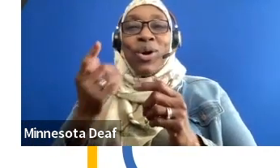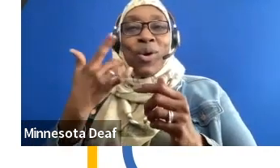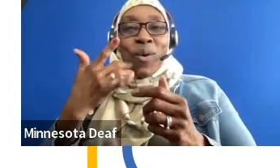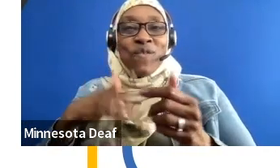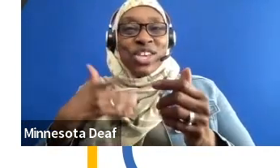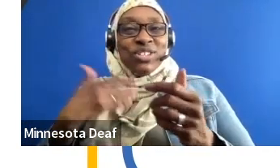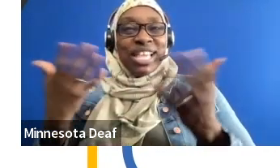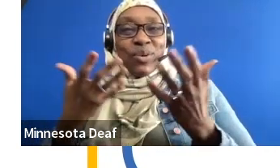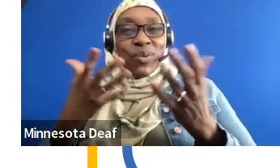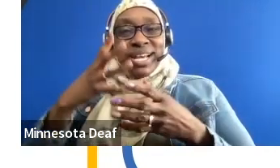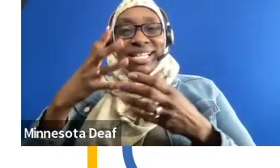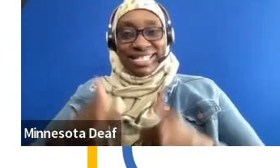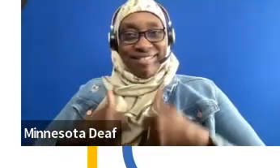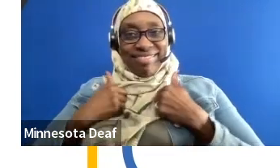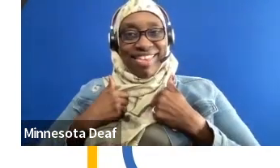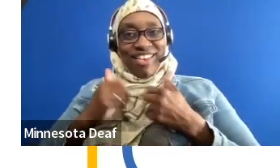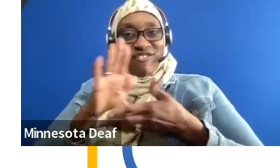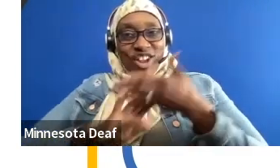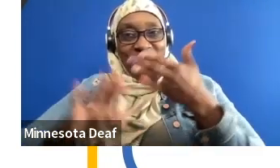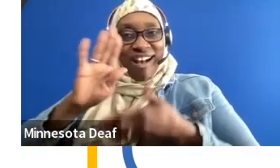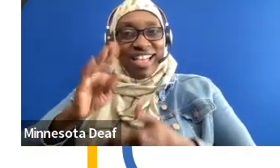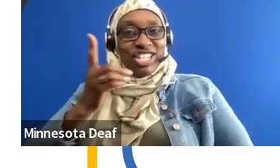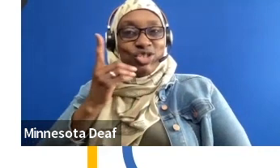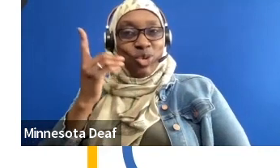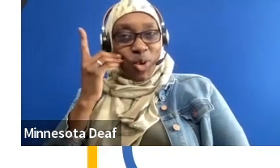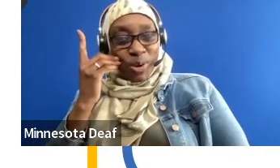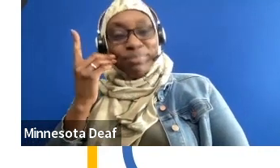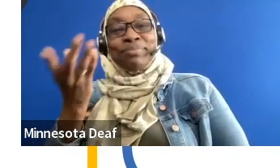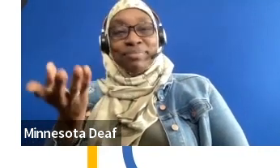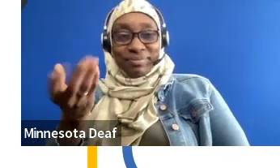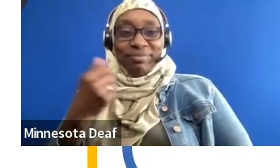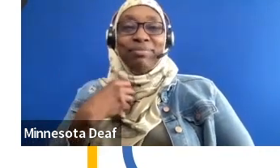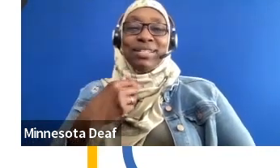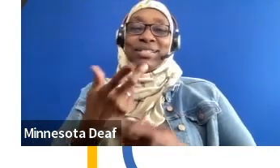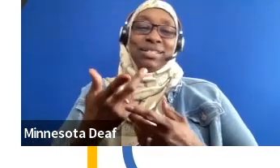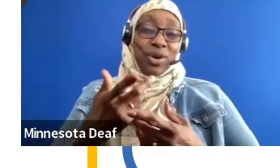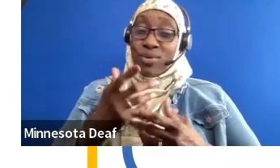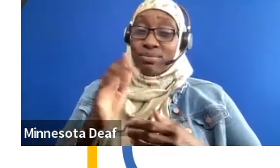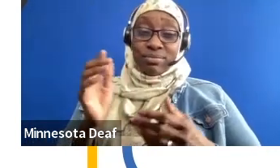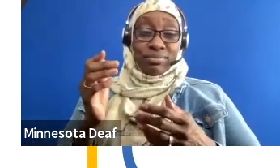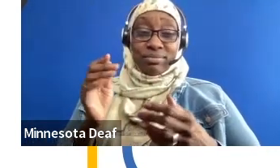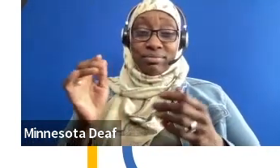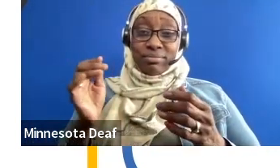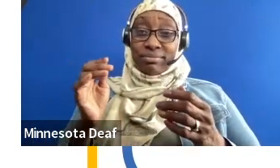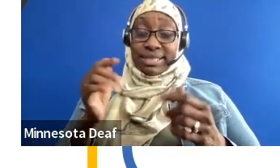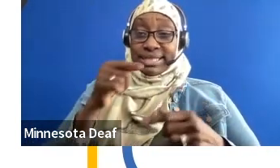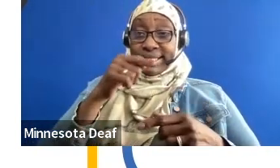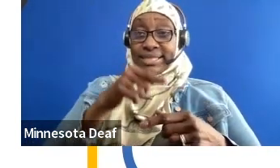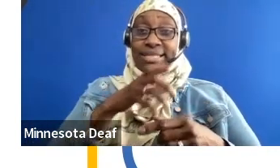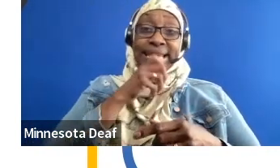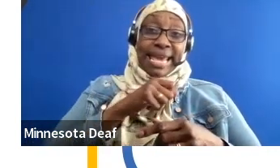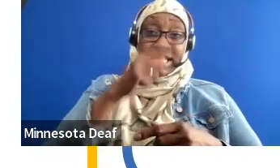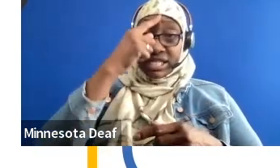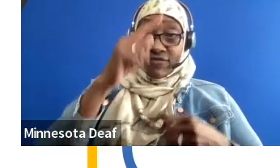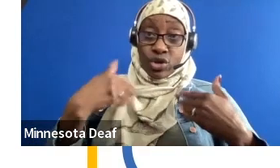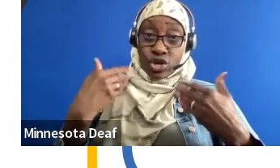like you? Participants between the ages of 14 to 26 years, again, have a disability, but we do not check paperwork. We're trying to